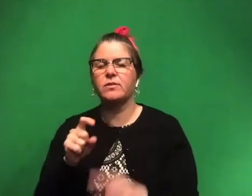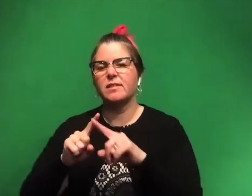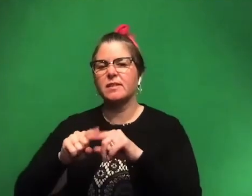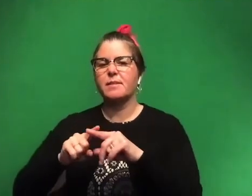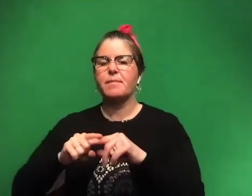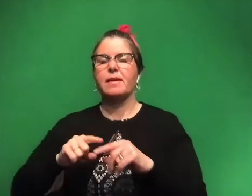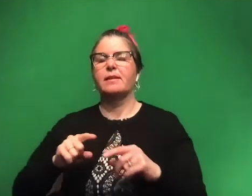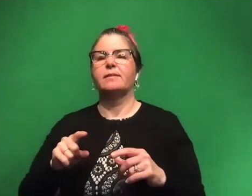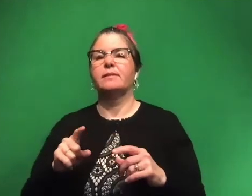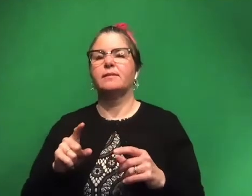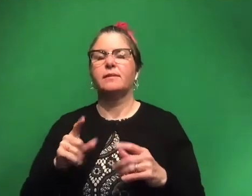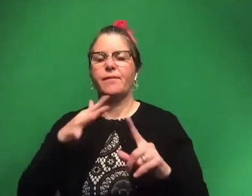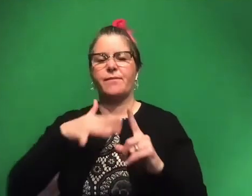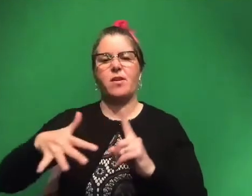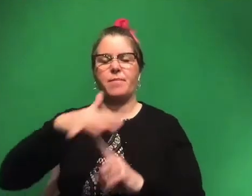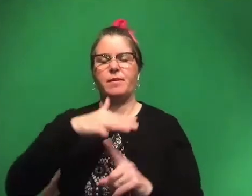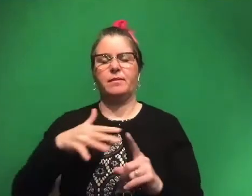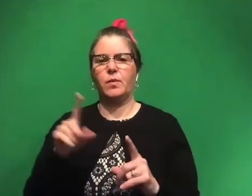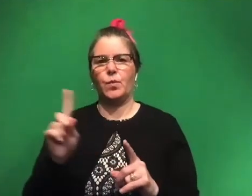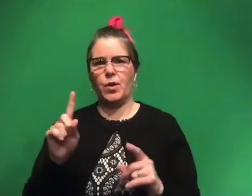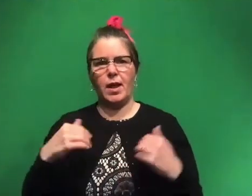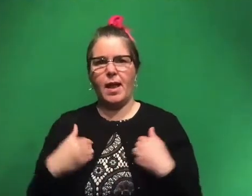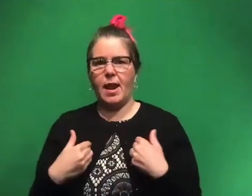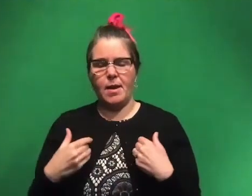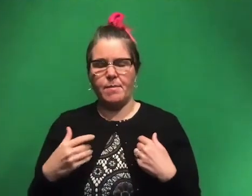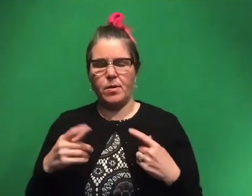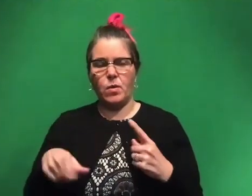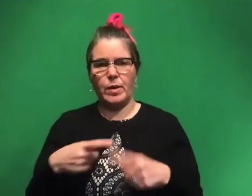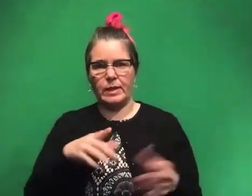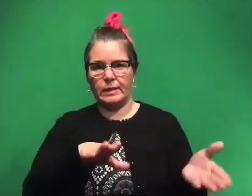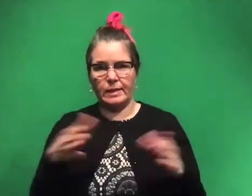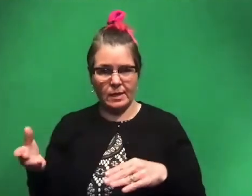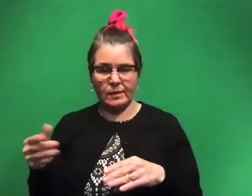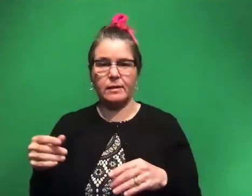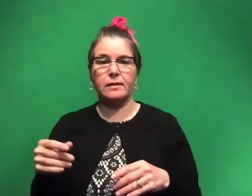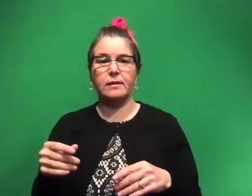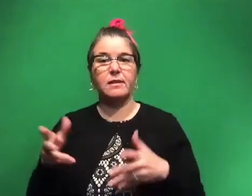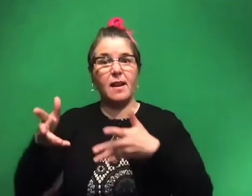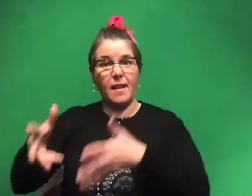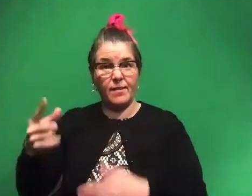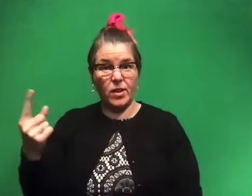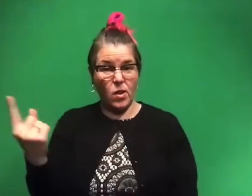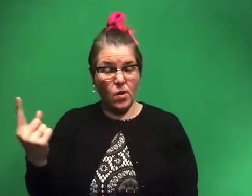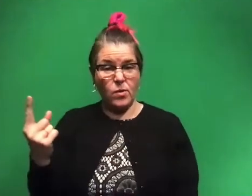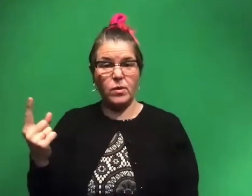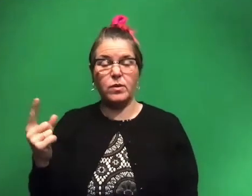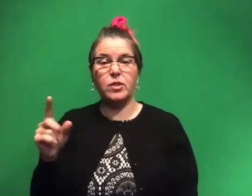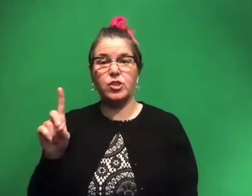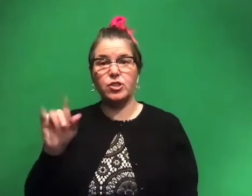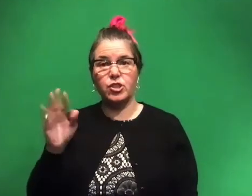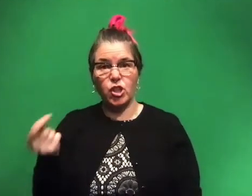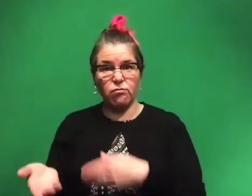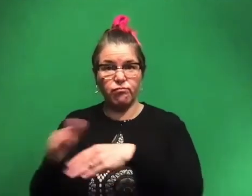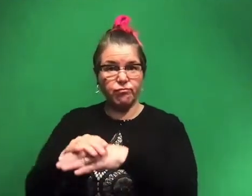deposition environment. It depends on where that animal was when it died. And was it left alone? Did dirt cover it really quickly?